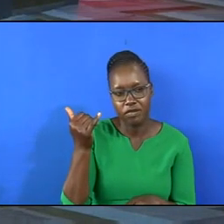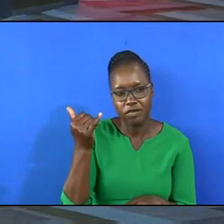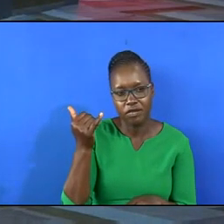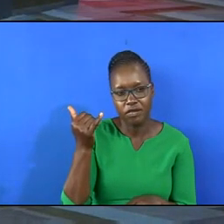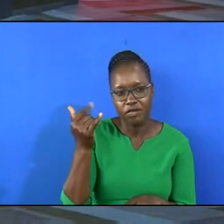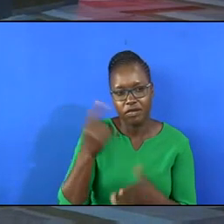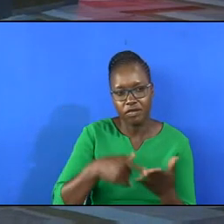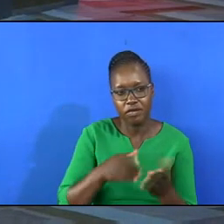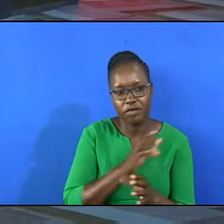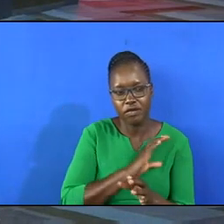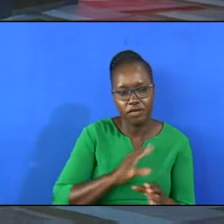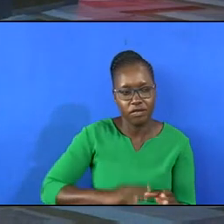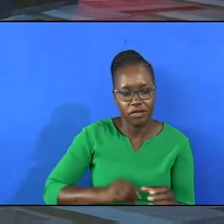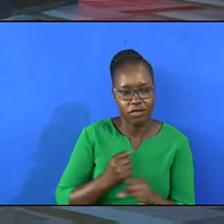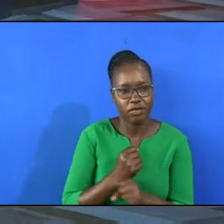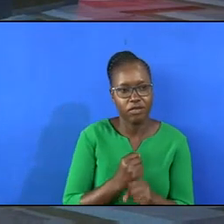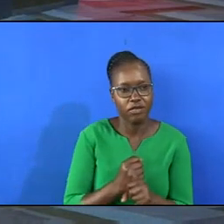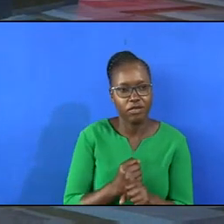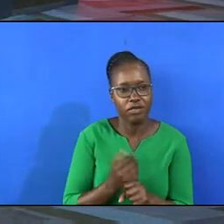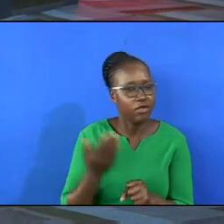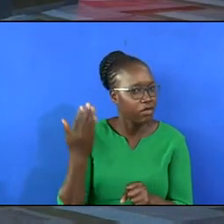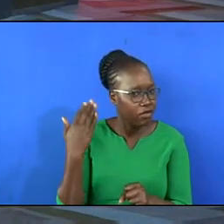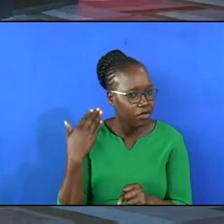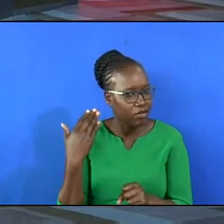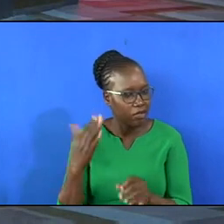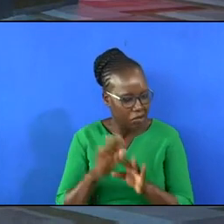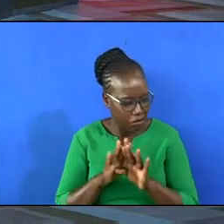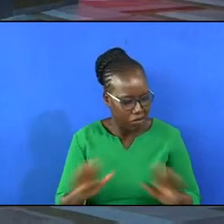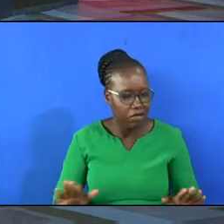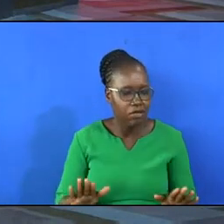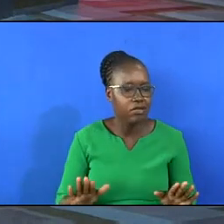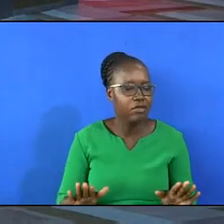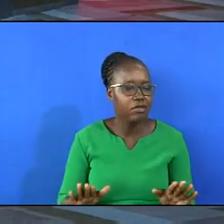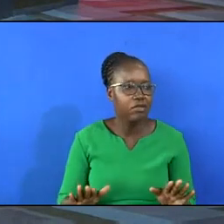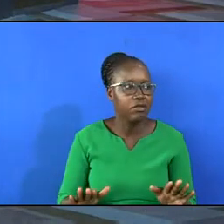of what Christ did he has permanently